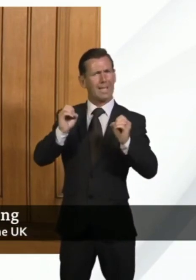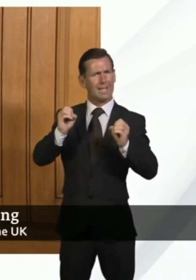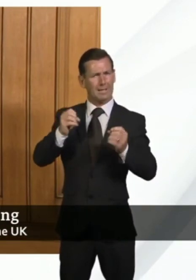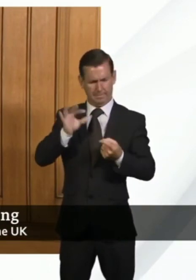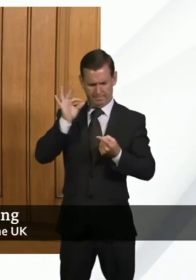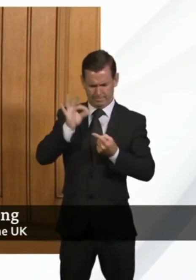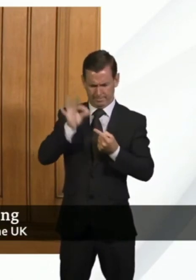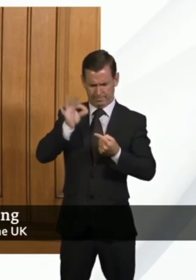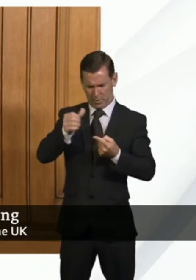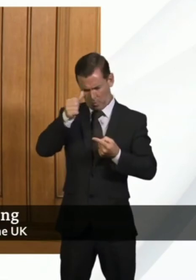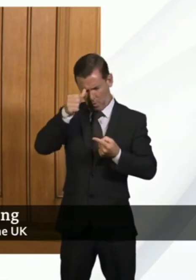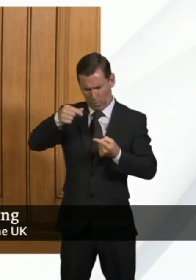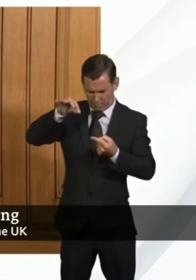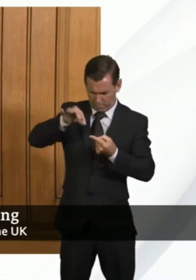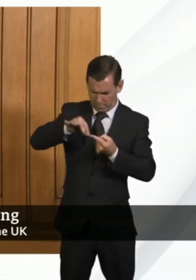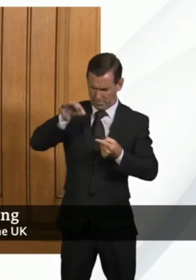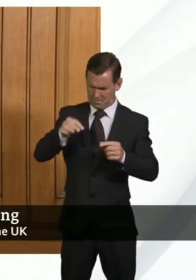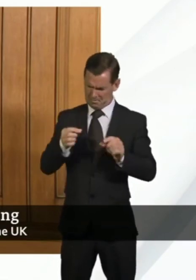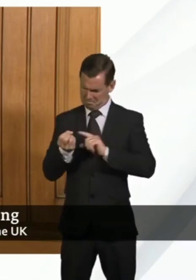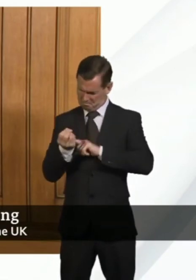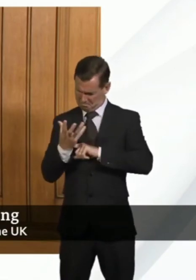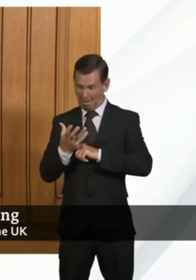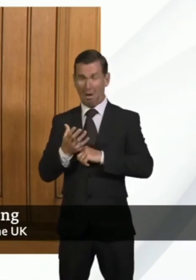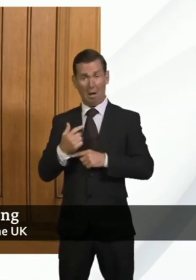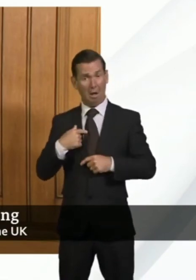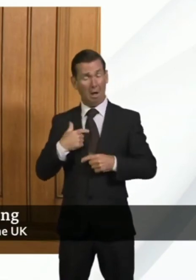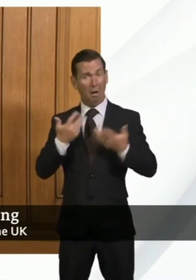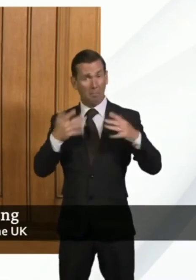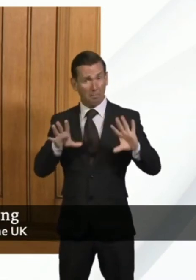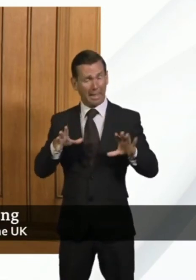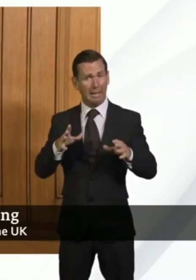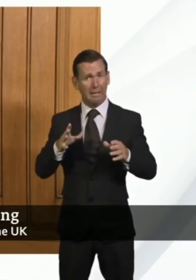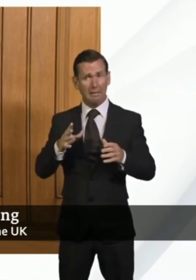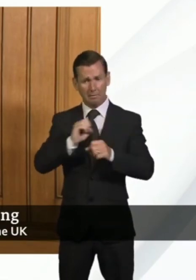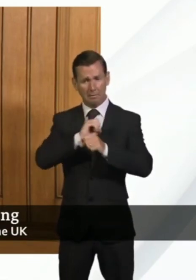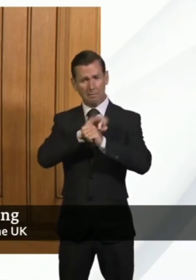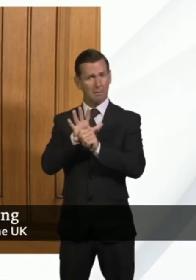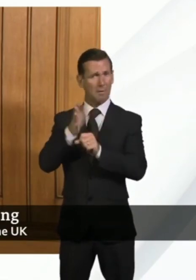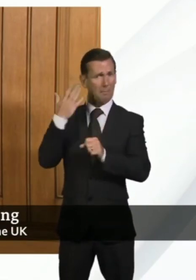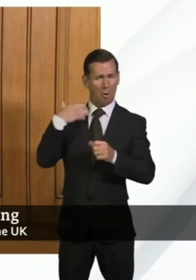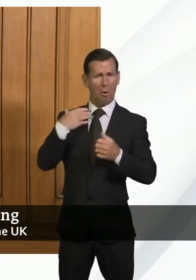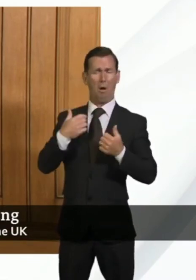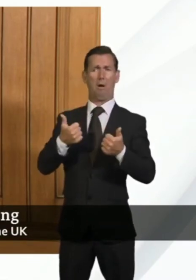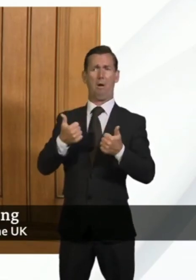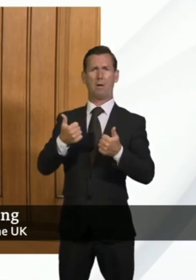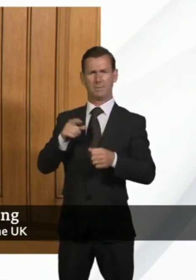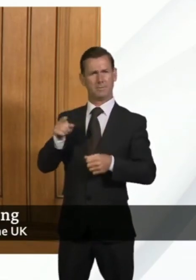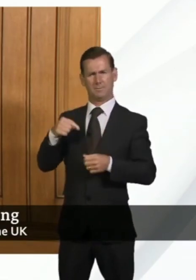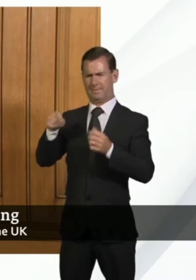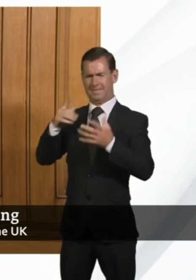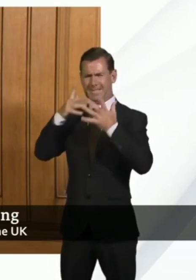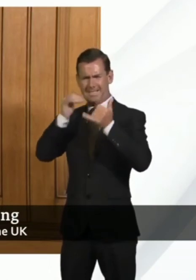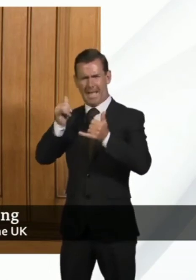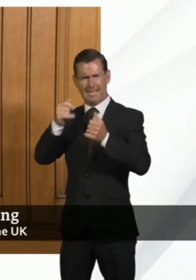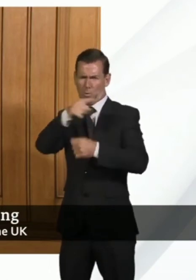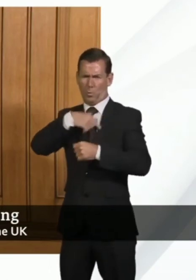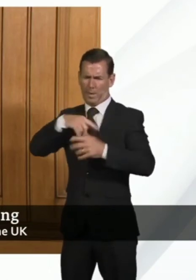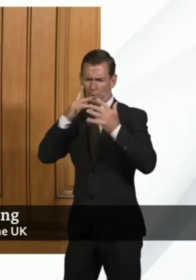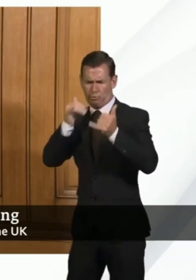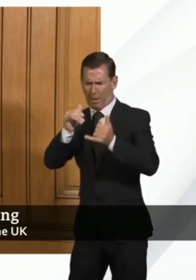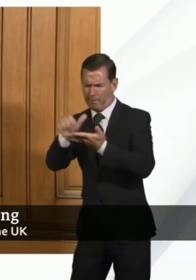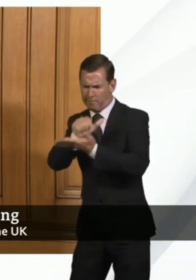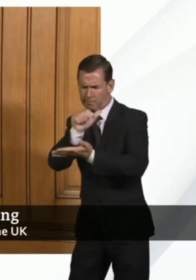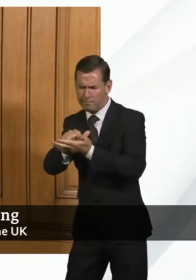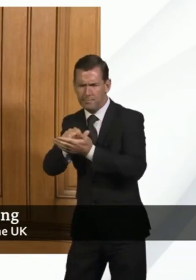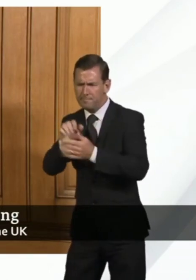that we need in order to roll these tests out throughout the NHS so as those tests are evaluated and they become available they will be rolled out